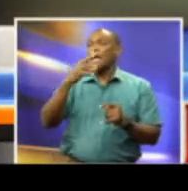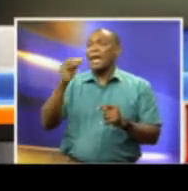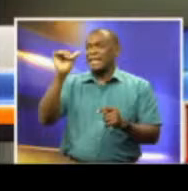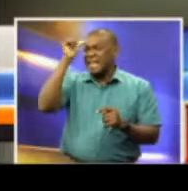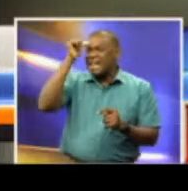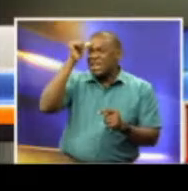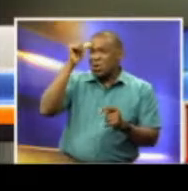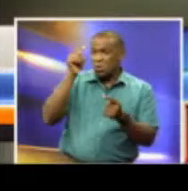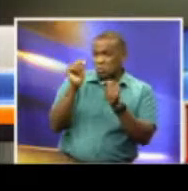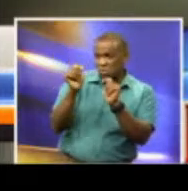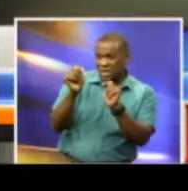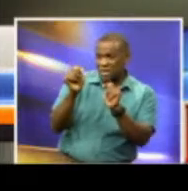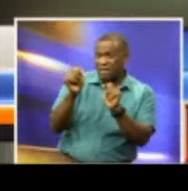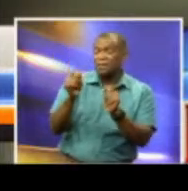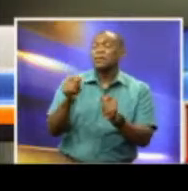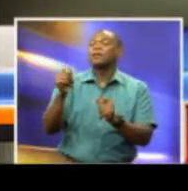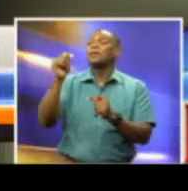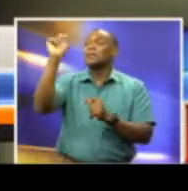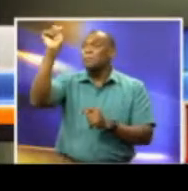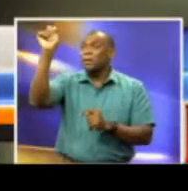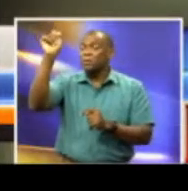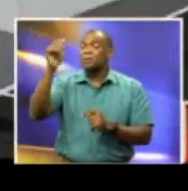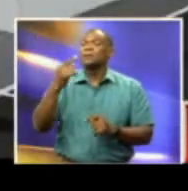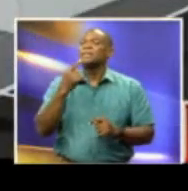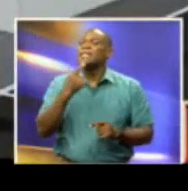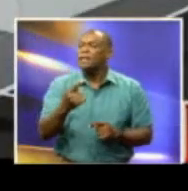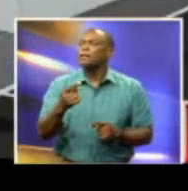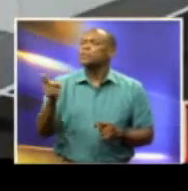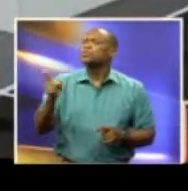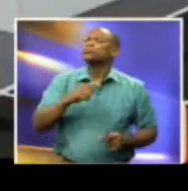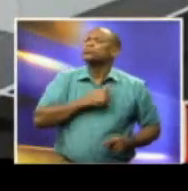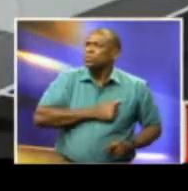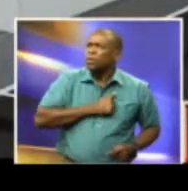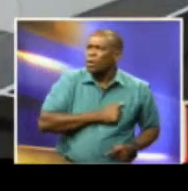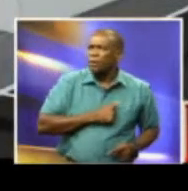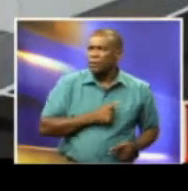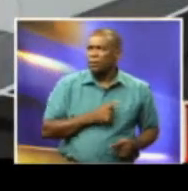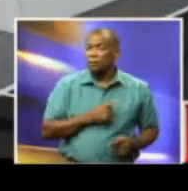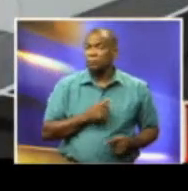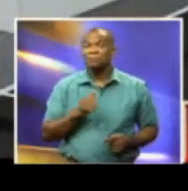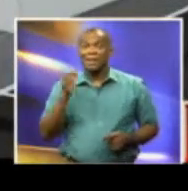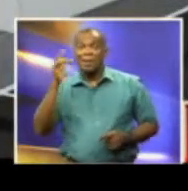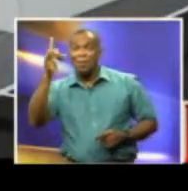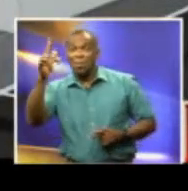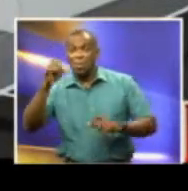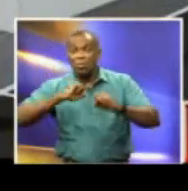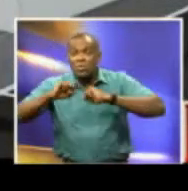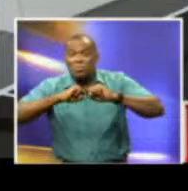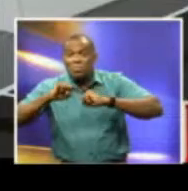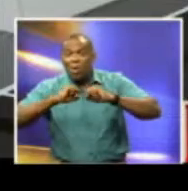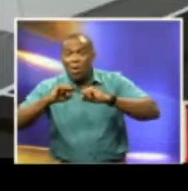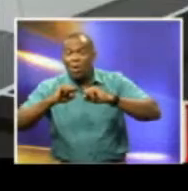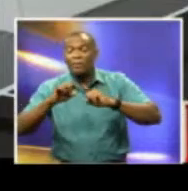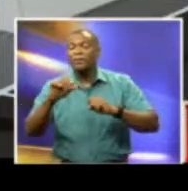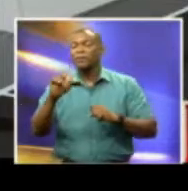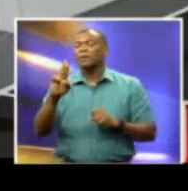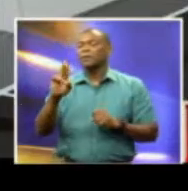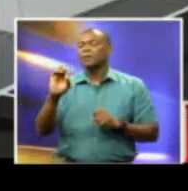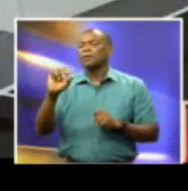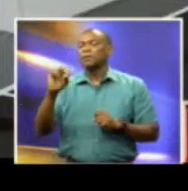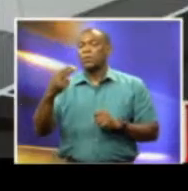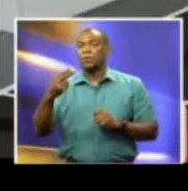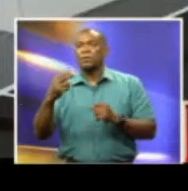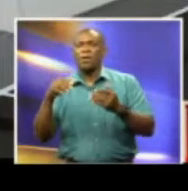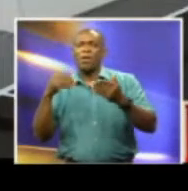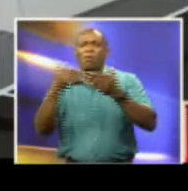descent, because you also equate it to Indian leadership. Coming up in sport, Kemal Roach reaches 200 wickets,